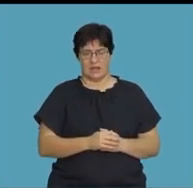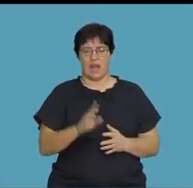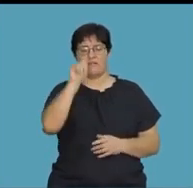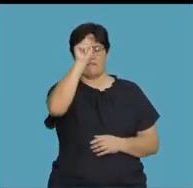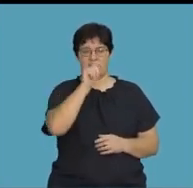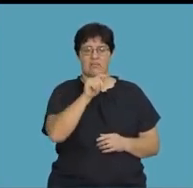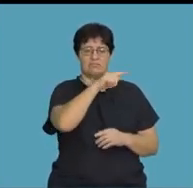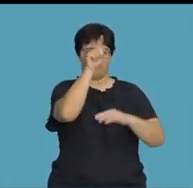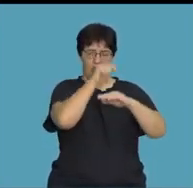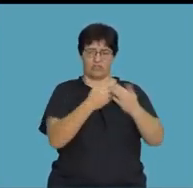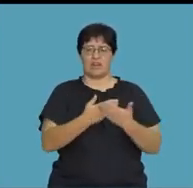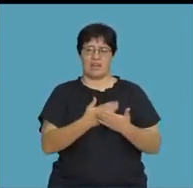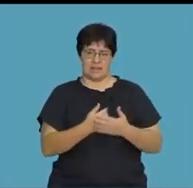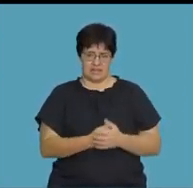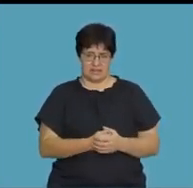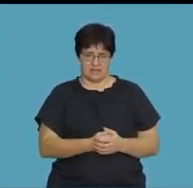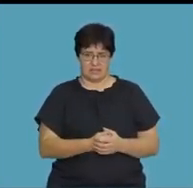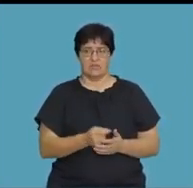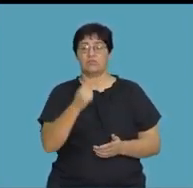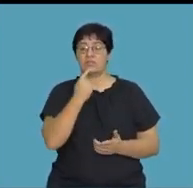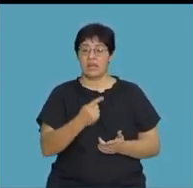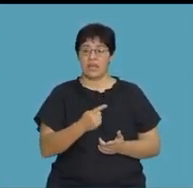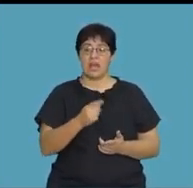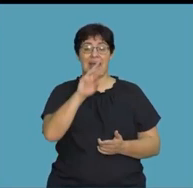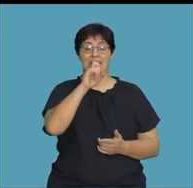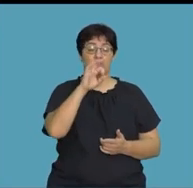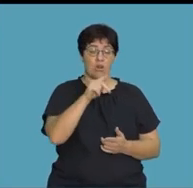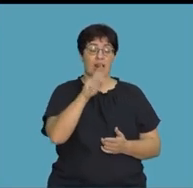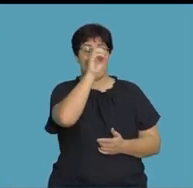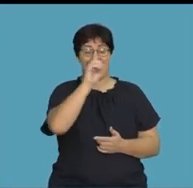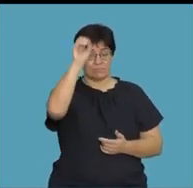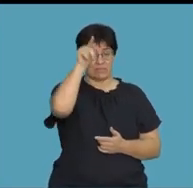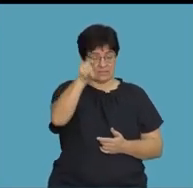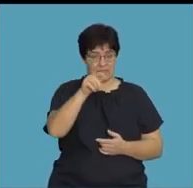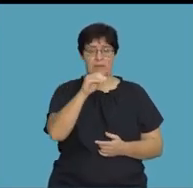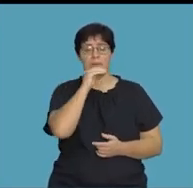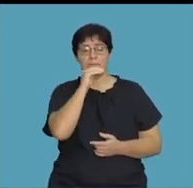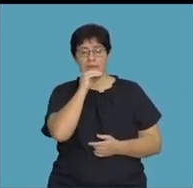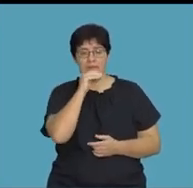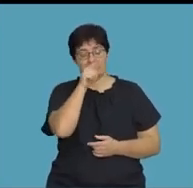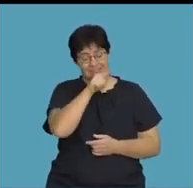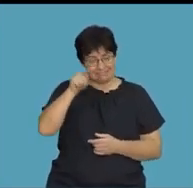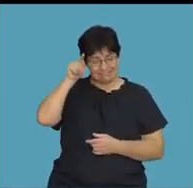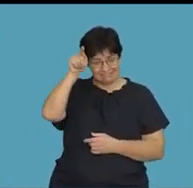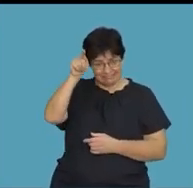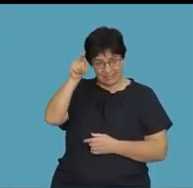written as a fraction. So meaning, when you say we have rational exponents, we're talking about the exponents that